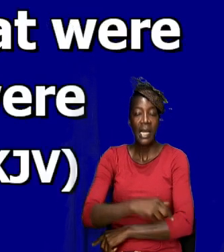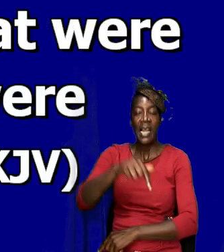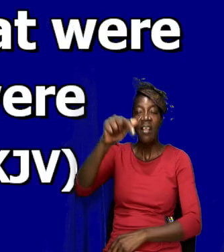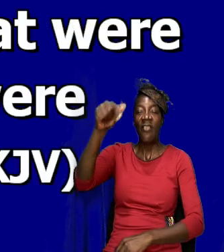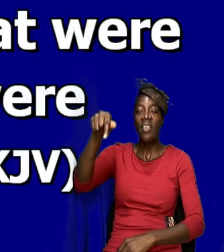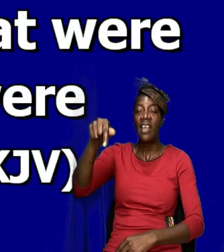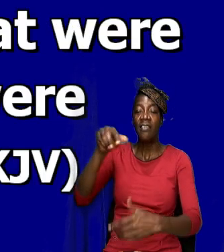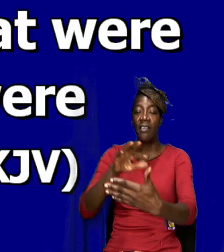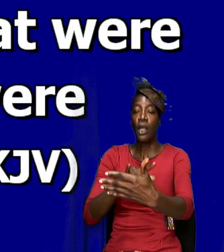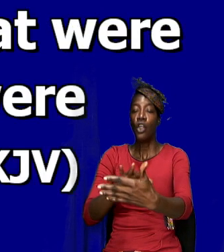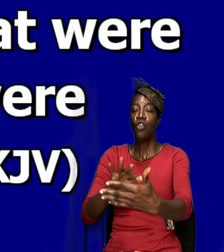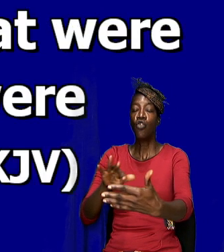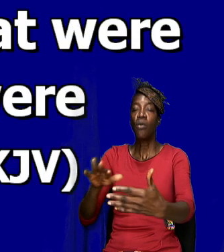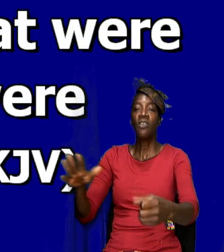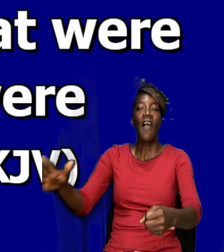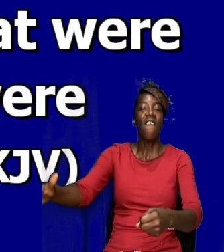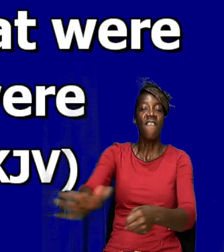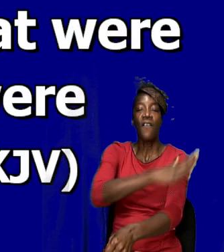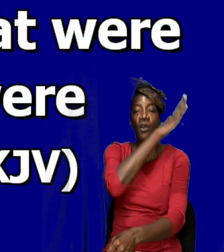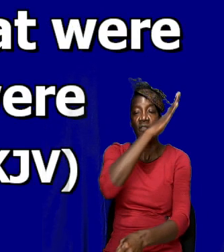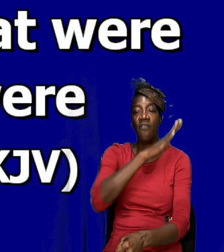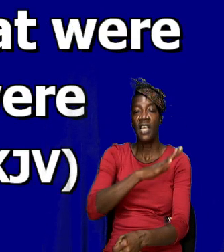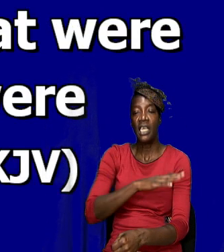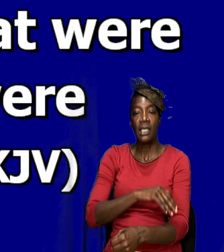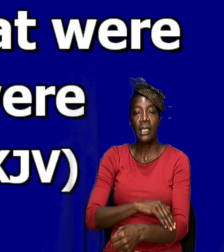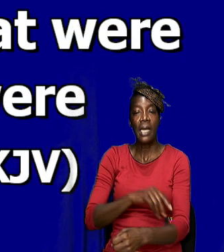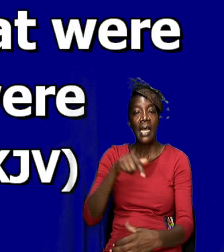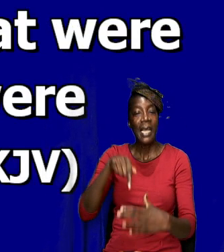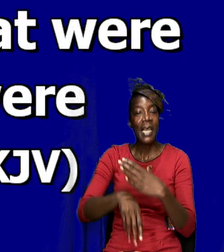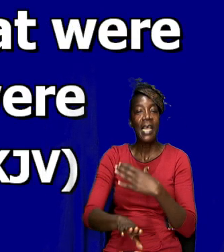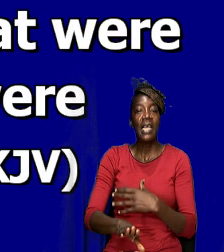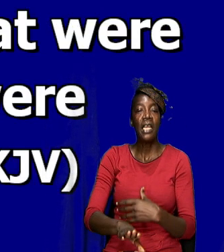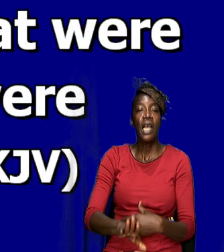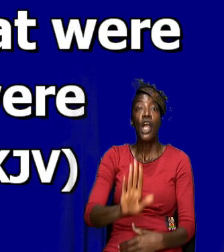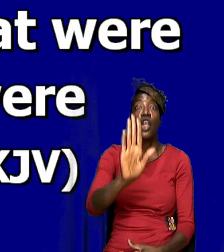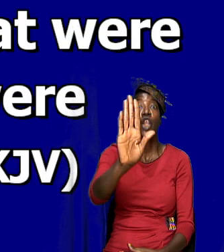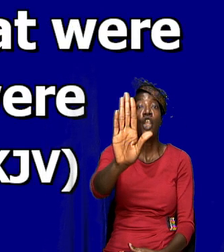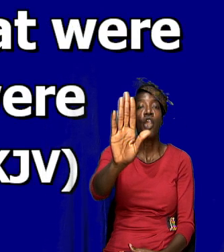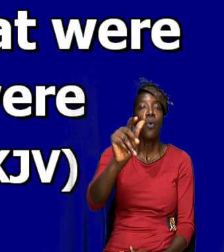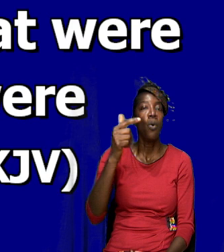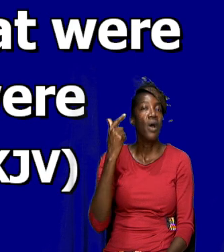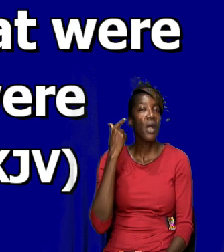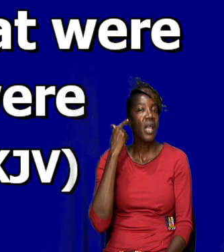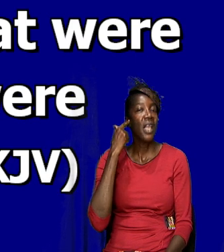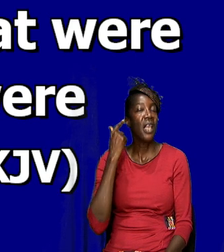scripture fulfilled in your ears.